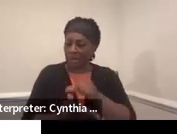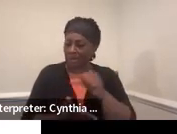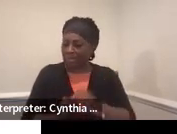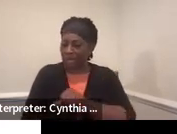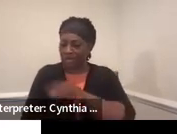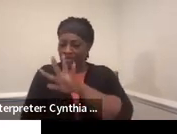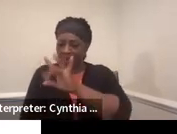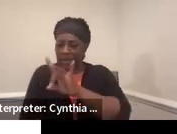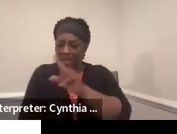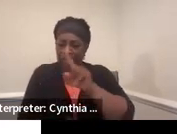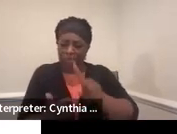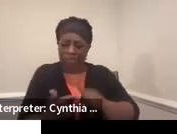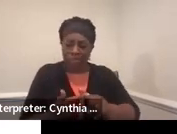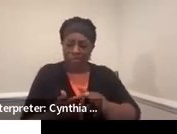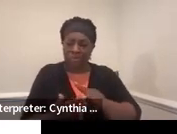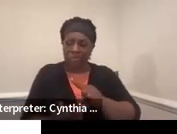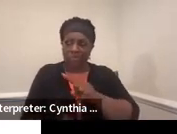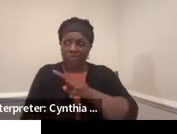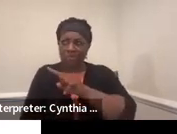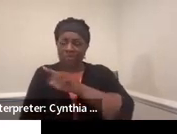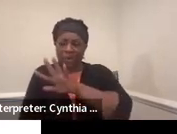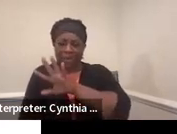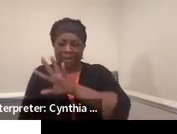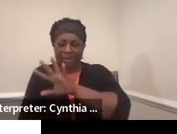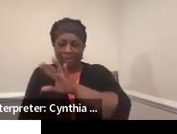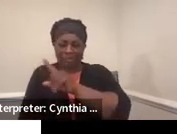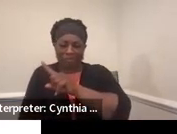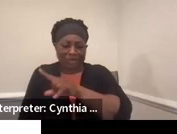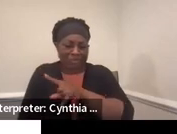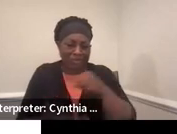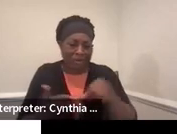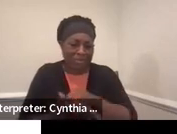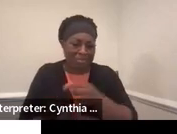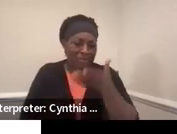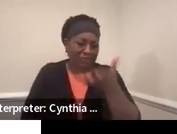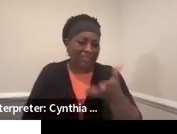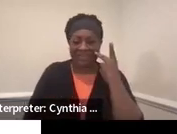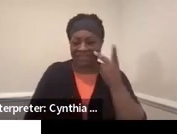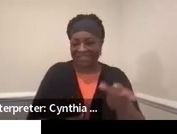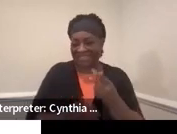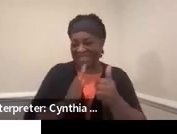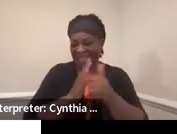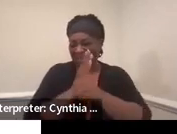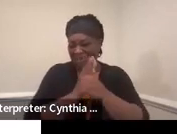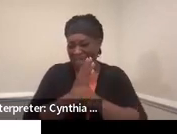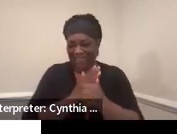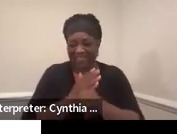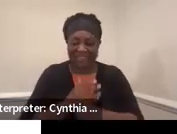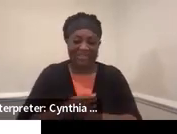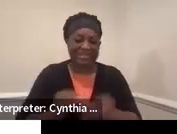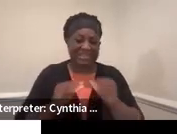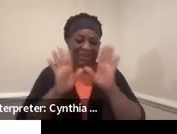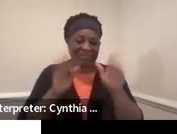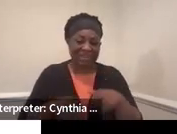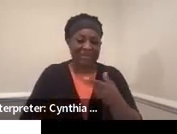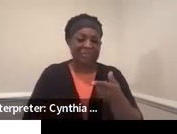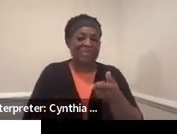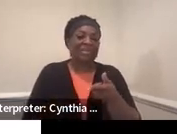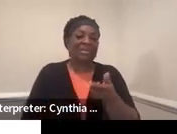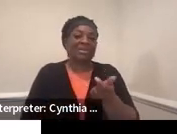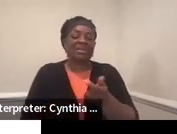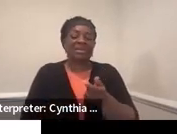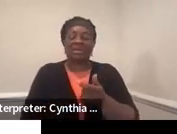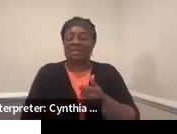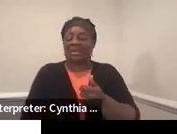of the procedural manual. The next slide is a duplicate. need to take it out. Okay. Daily living